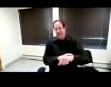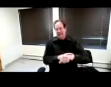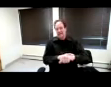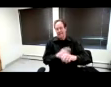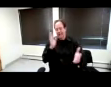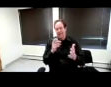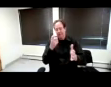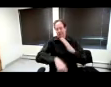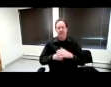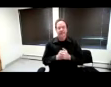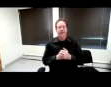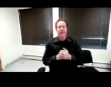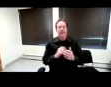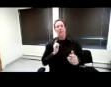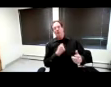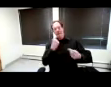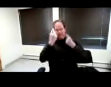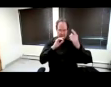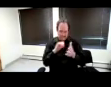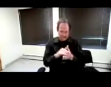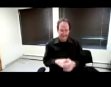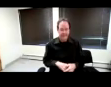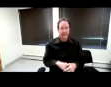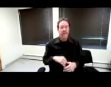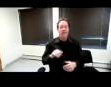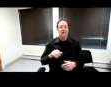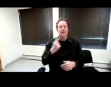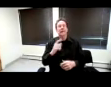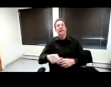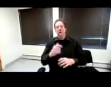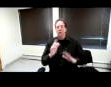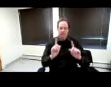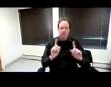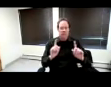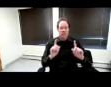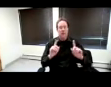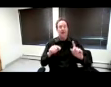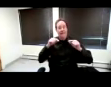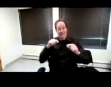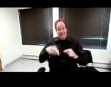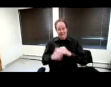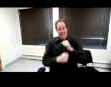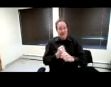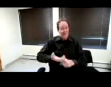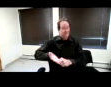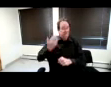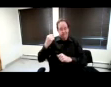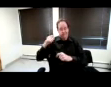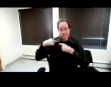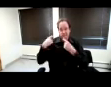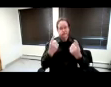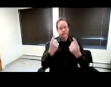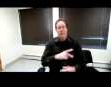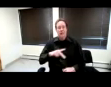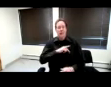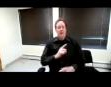So, else we've done. Before I go on, I'll just say that throughout this past year, personally, I'm really